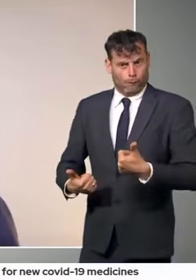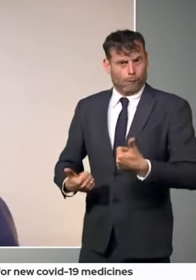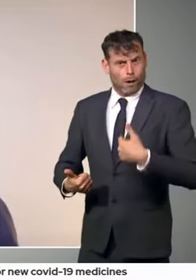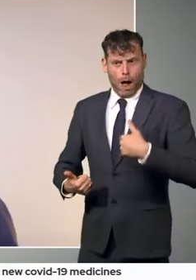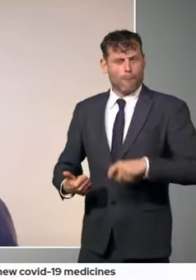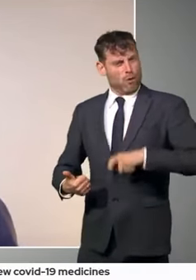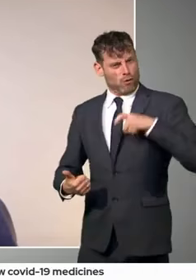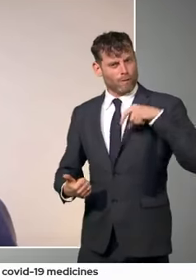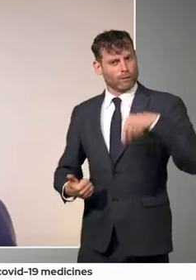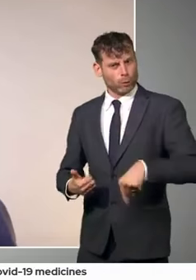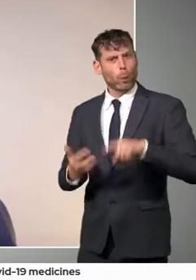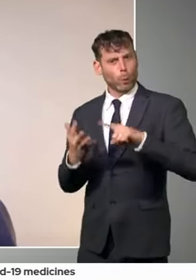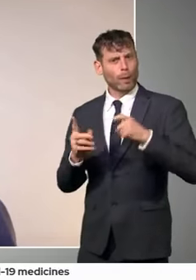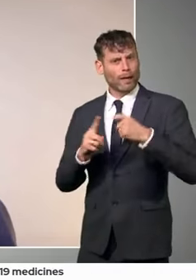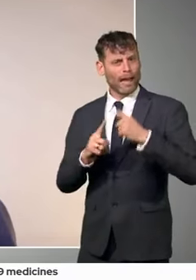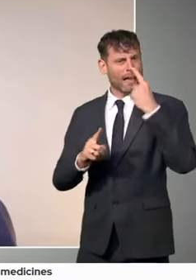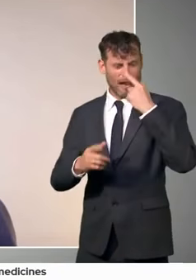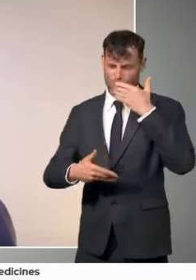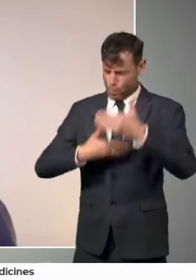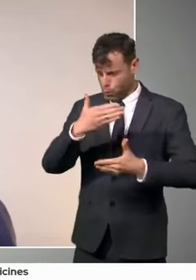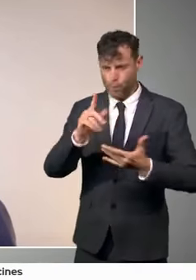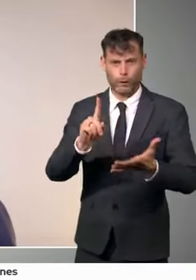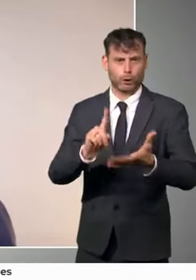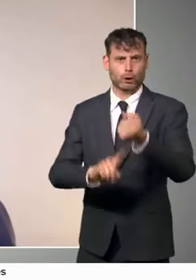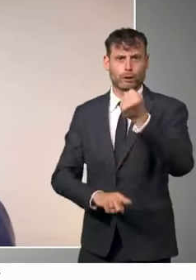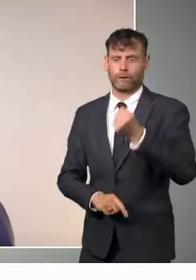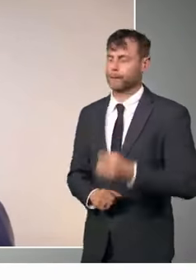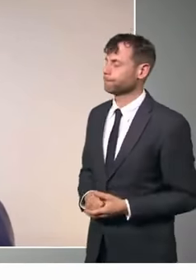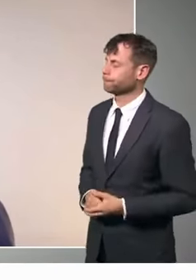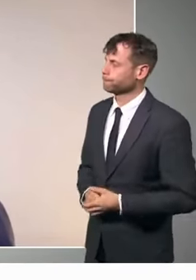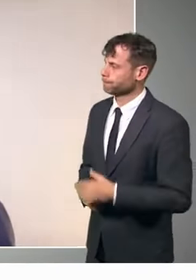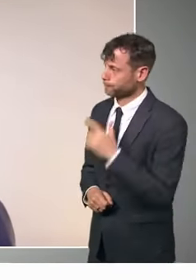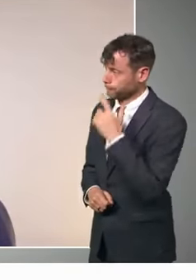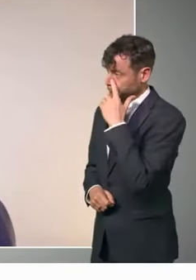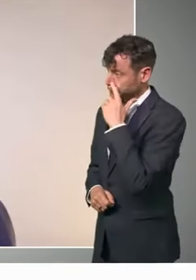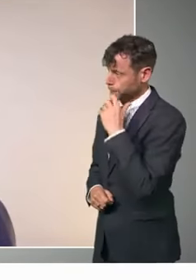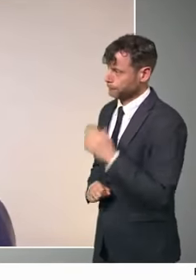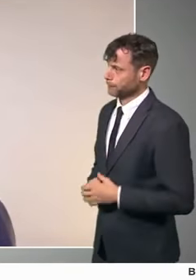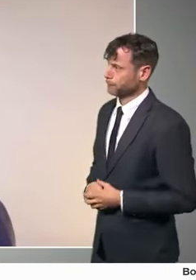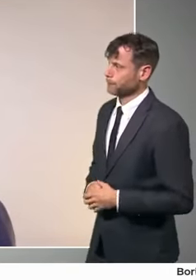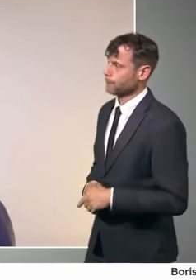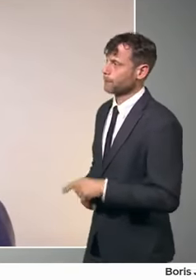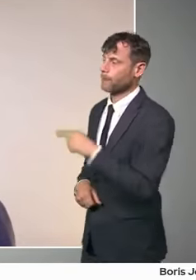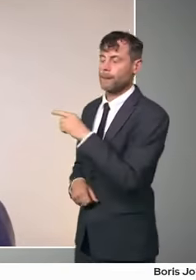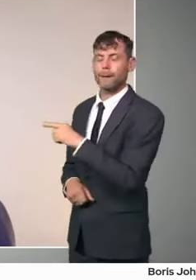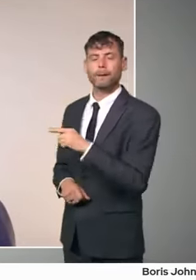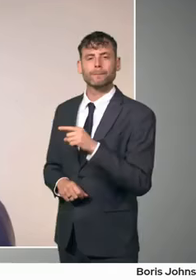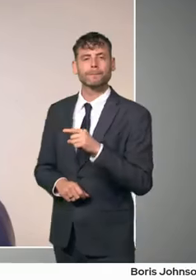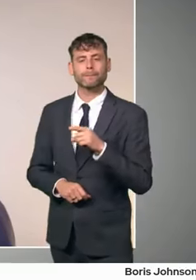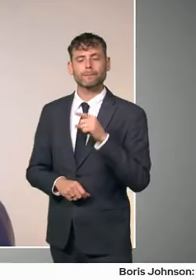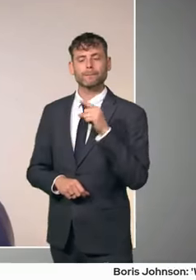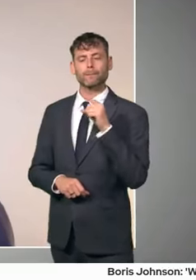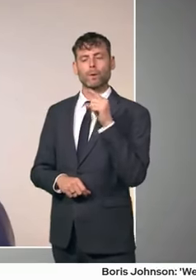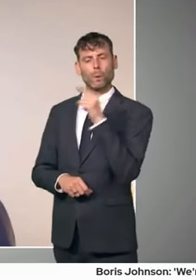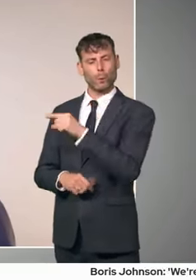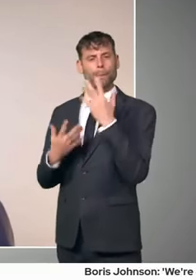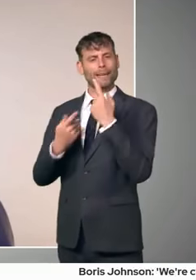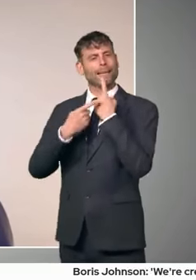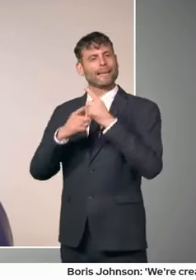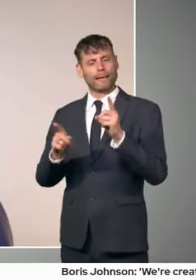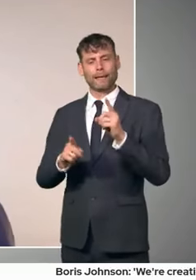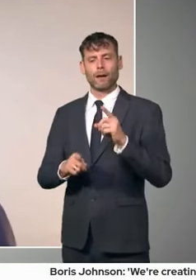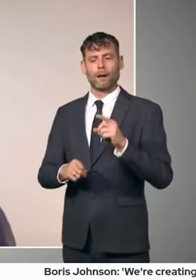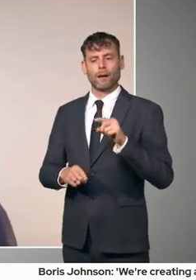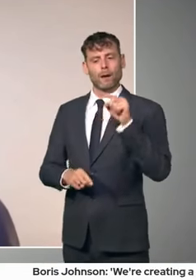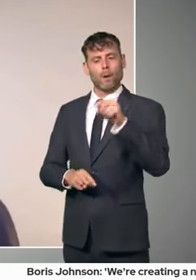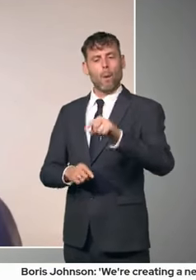Thank you, Prime Minister. You've set a target to roll out possibly two antiviral treatments as early as autumn. Do you have two